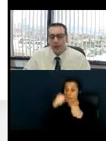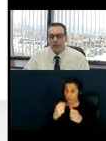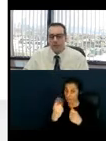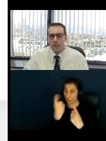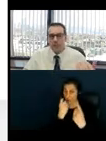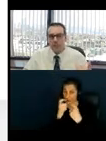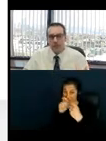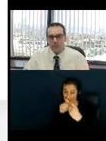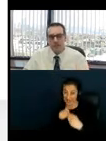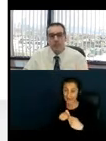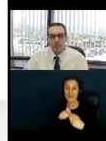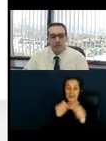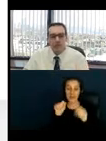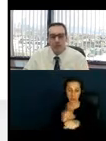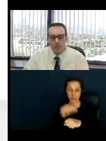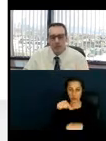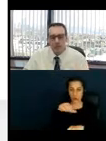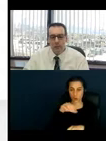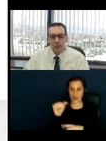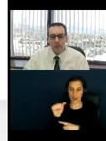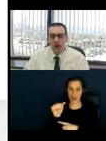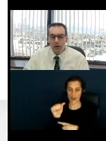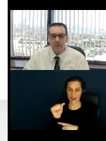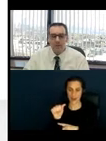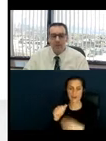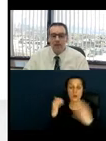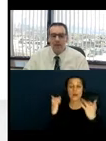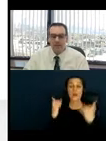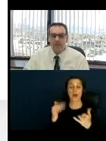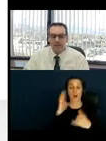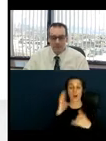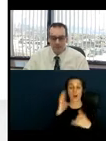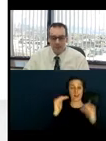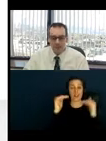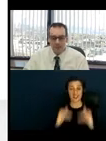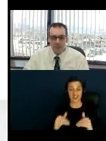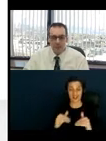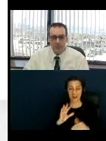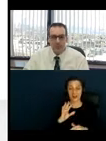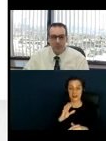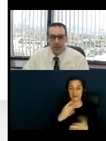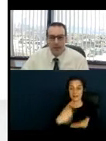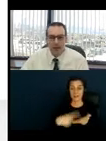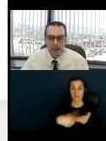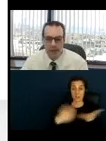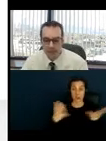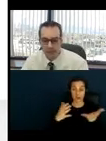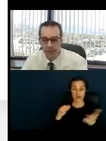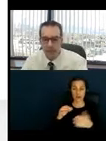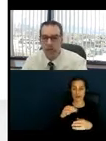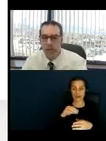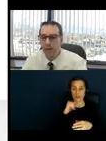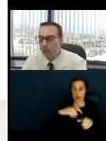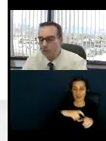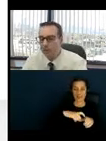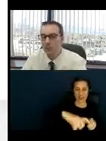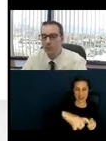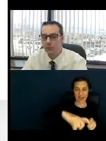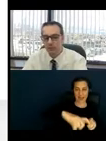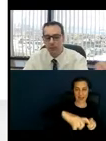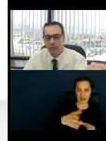now going to start progressing and moving to the off sidewalk access considerations to be considered as well.